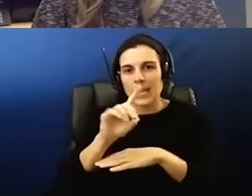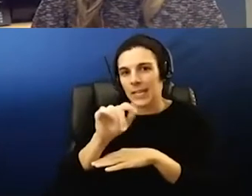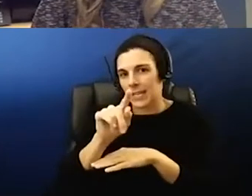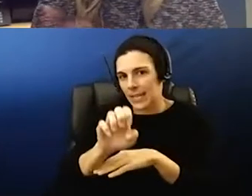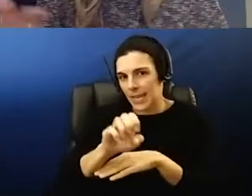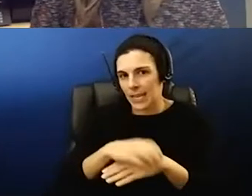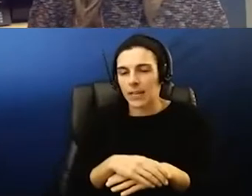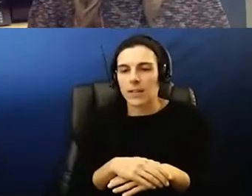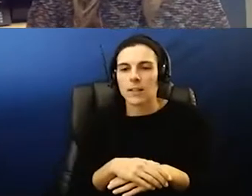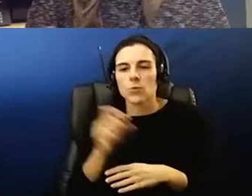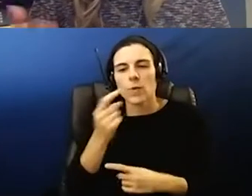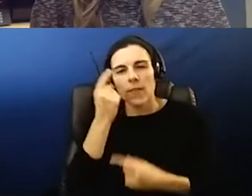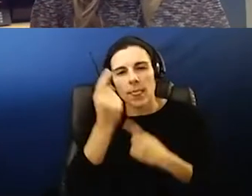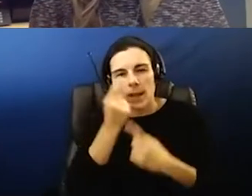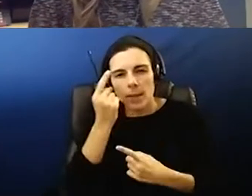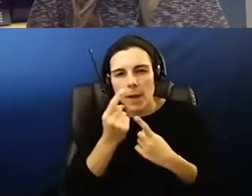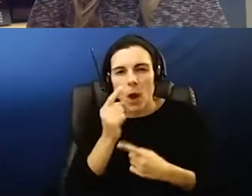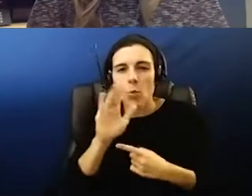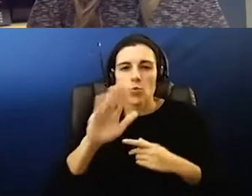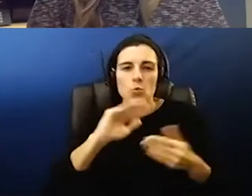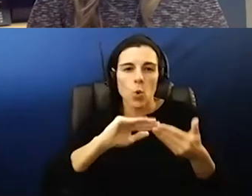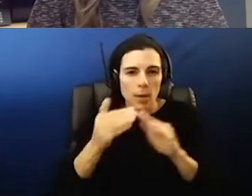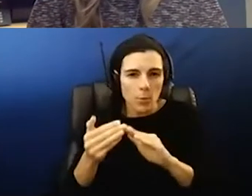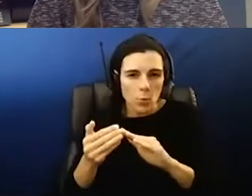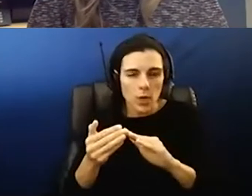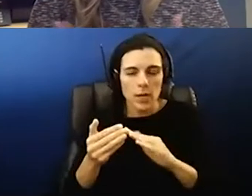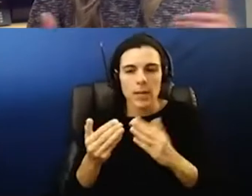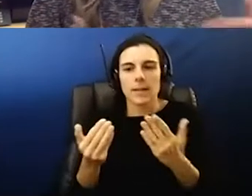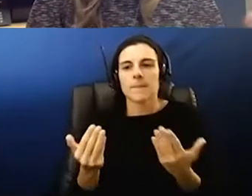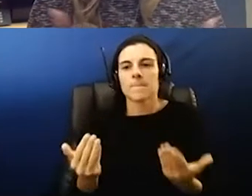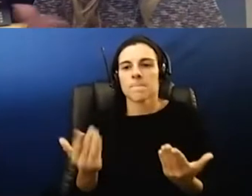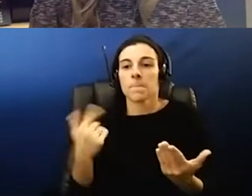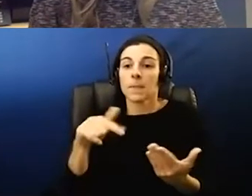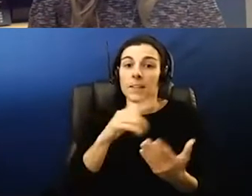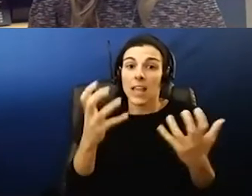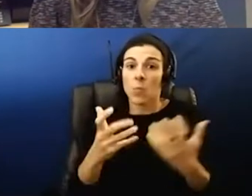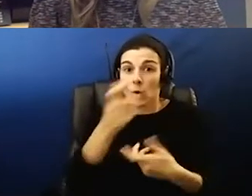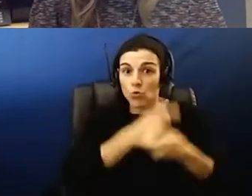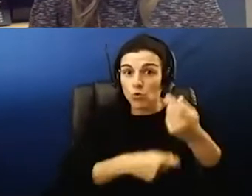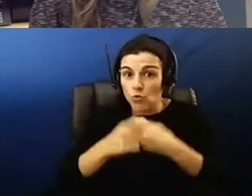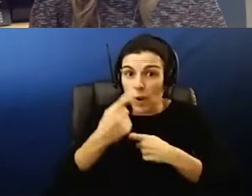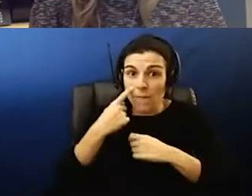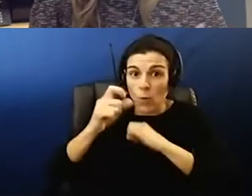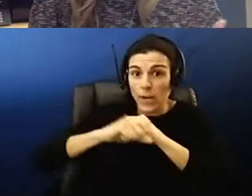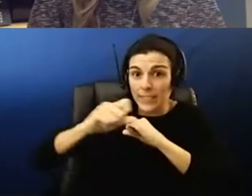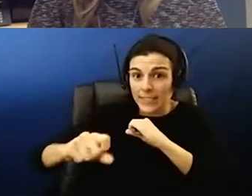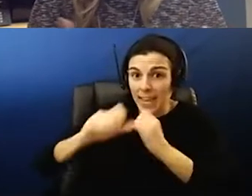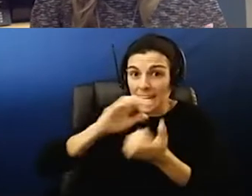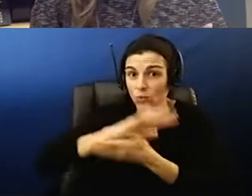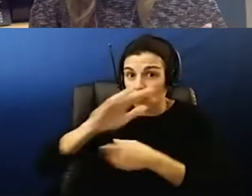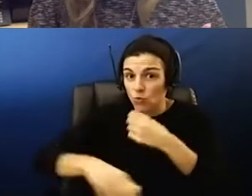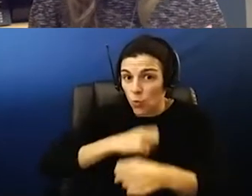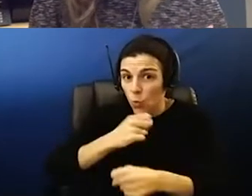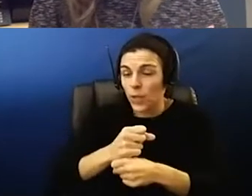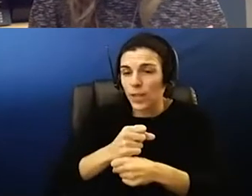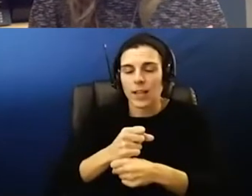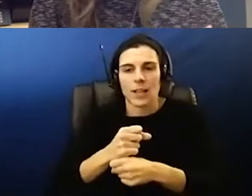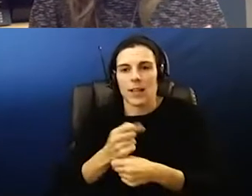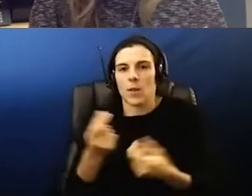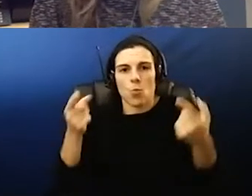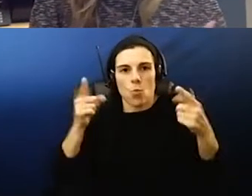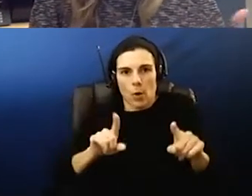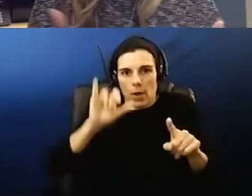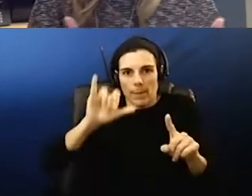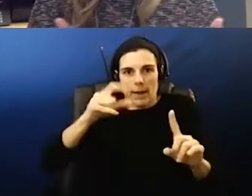you know you have to think about with your community do is do they want to trade that for extending the school year and then where will we be at that point in